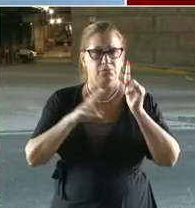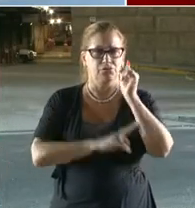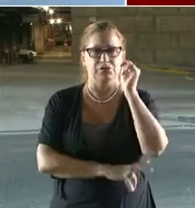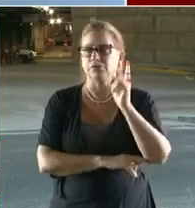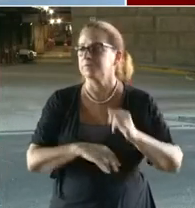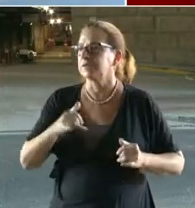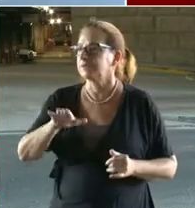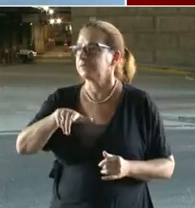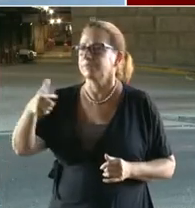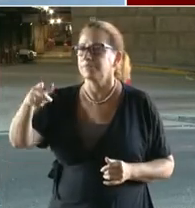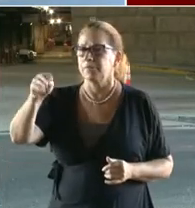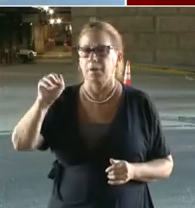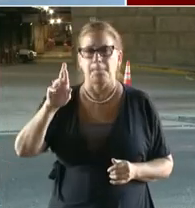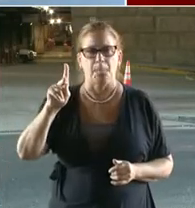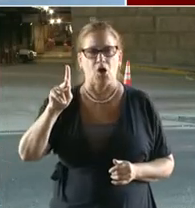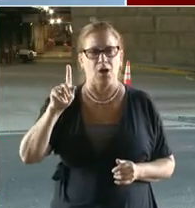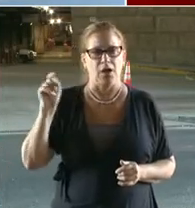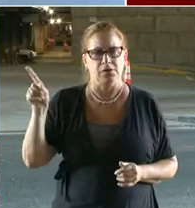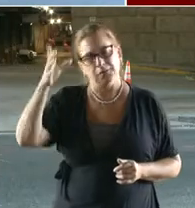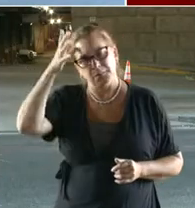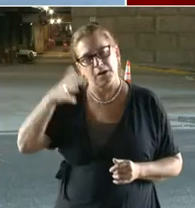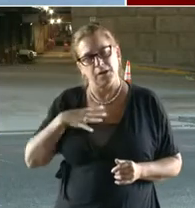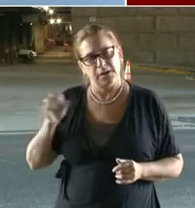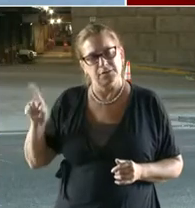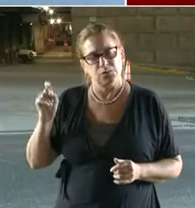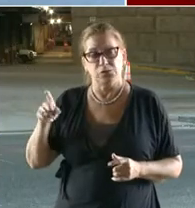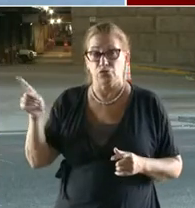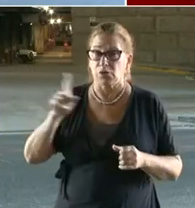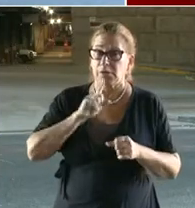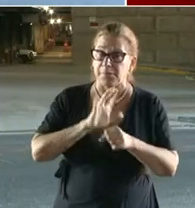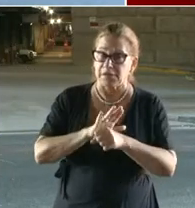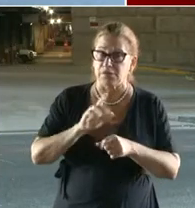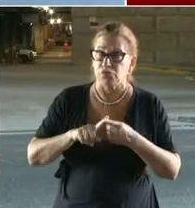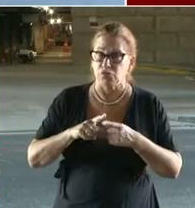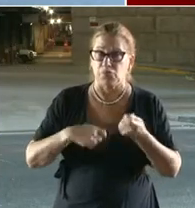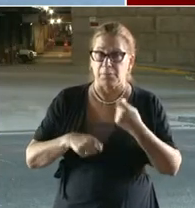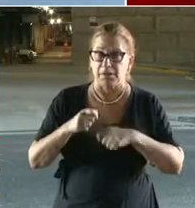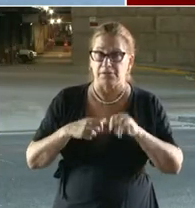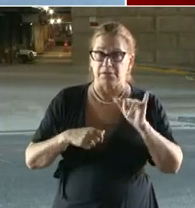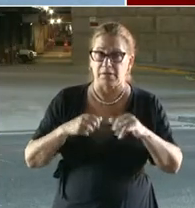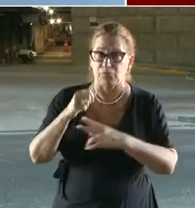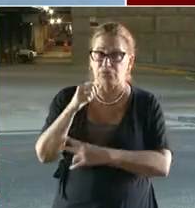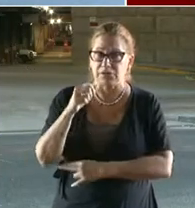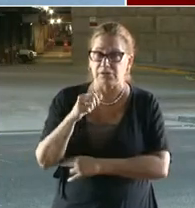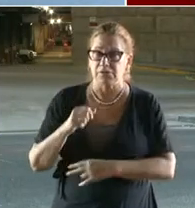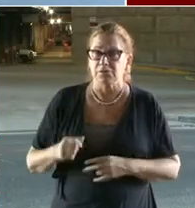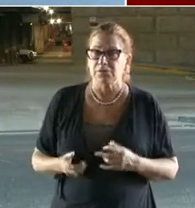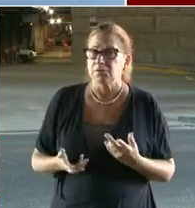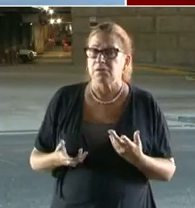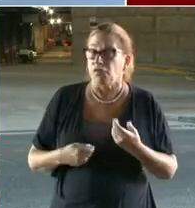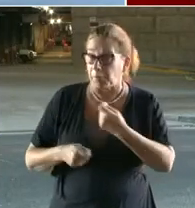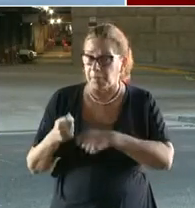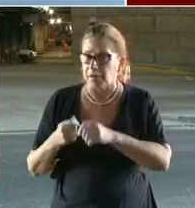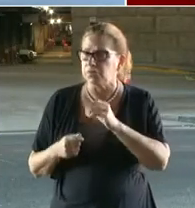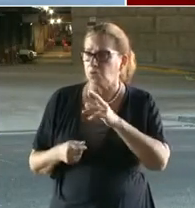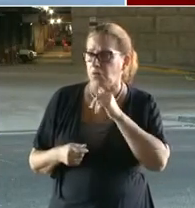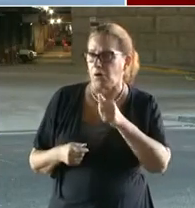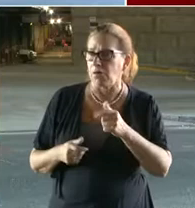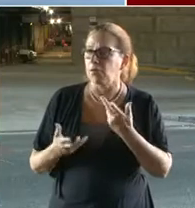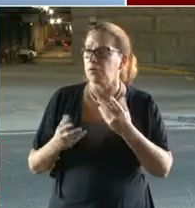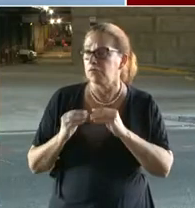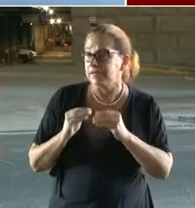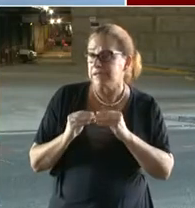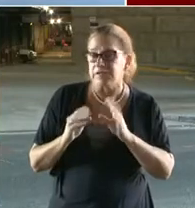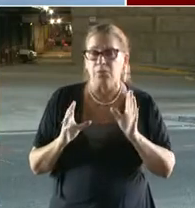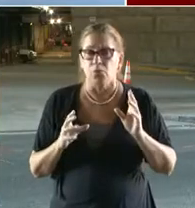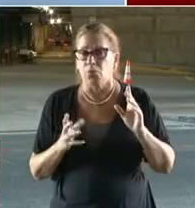And so are you committed to replacing that bridge? You sound like you're not sure whether you'll actually replace the bridge or not. Yeah,